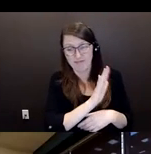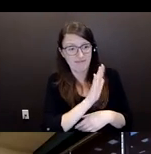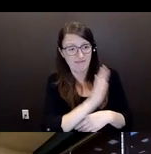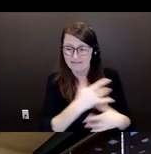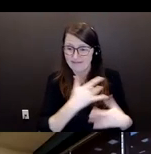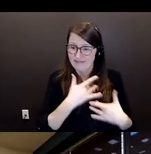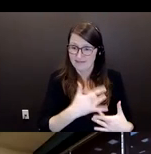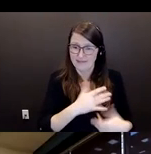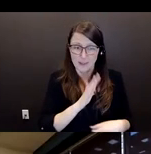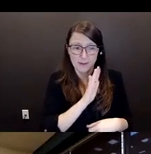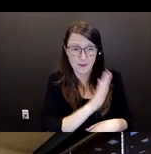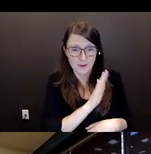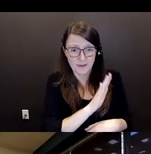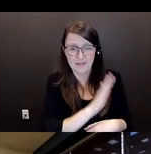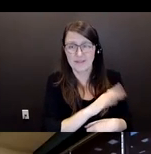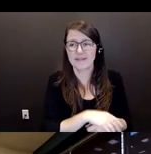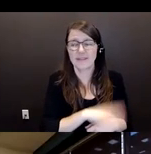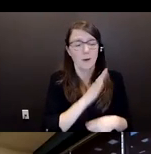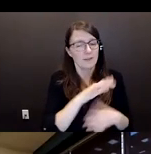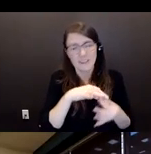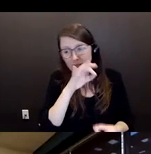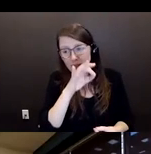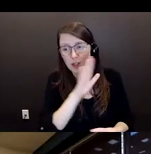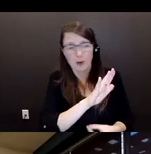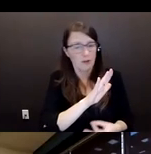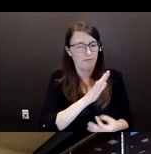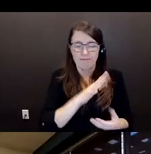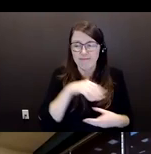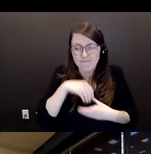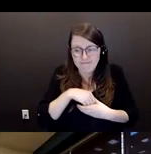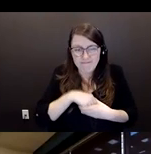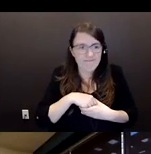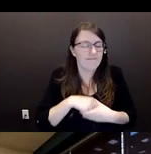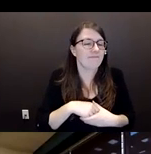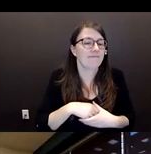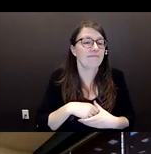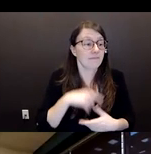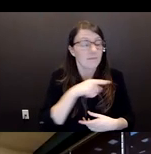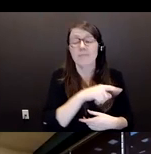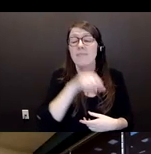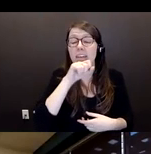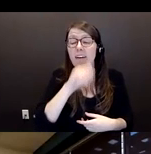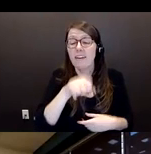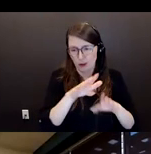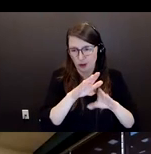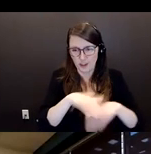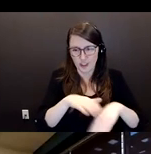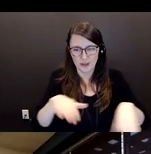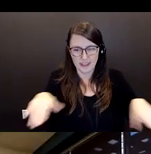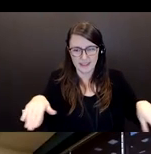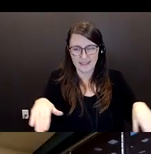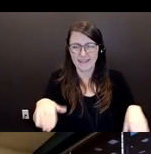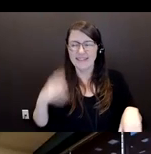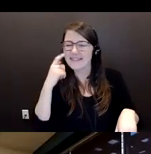her general spirit. Ethel loved children. As Detective